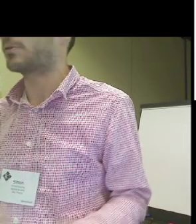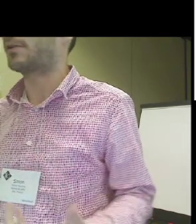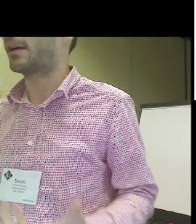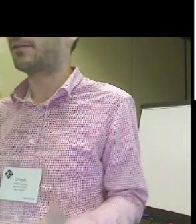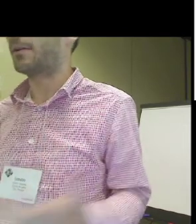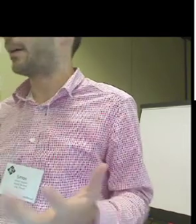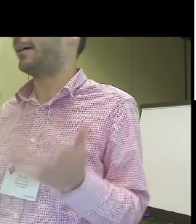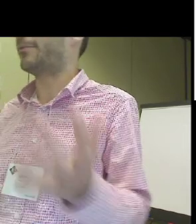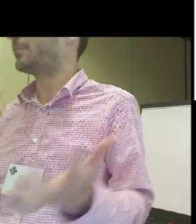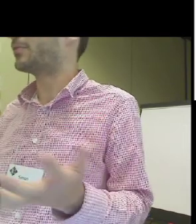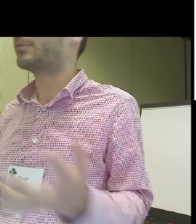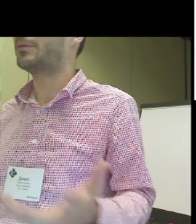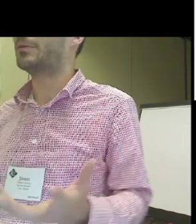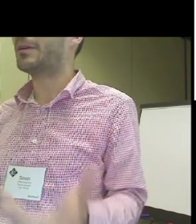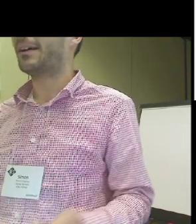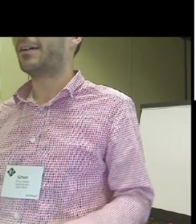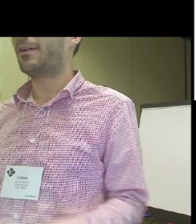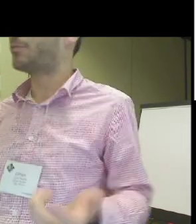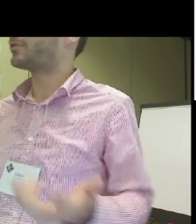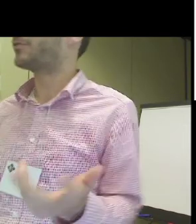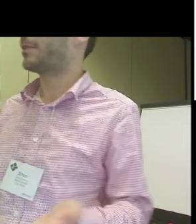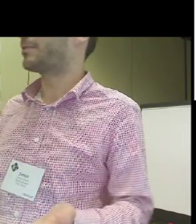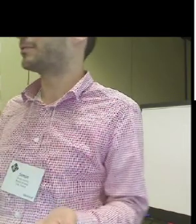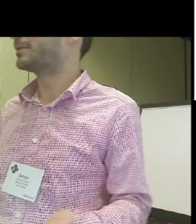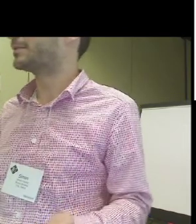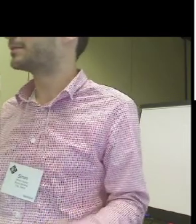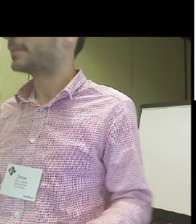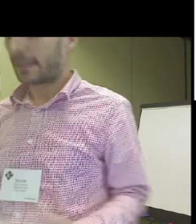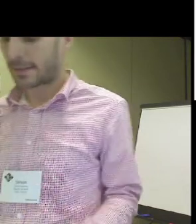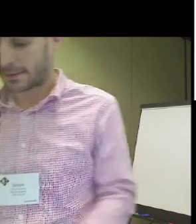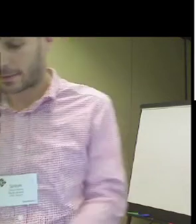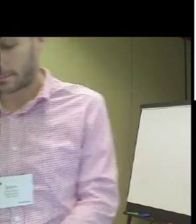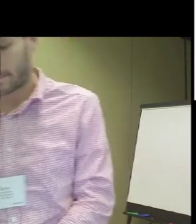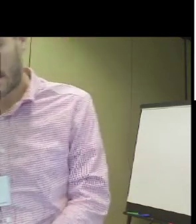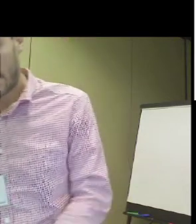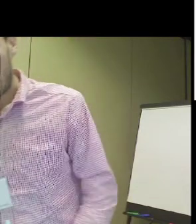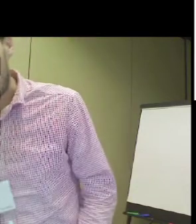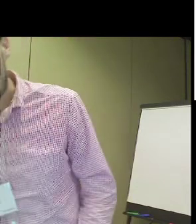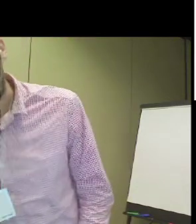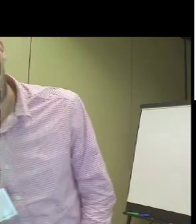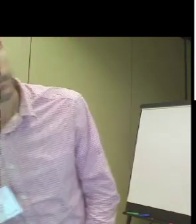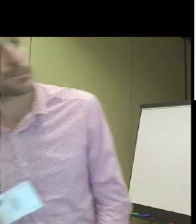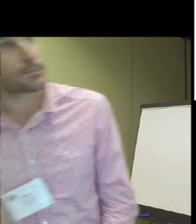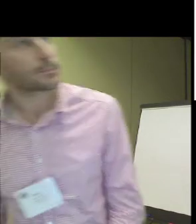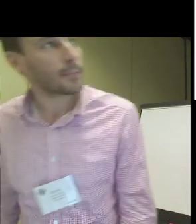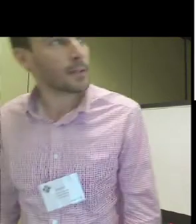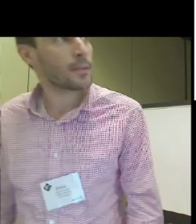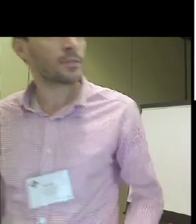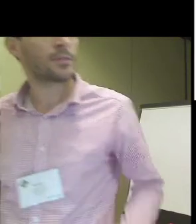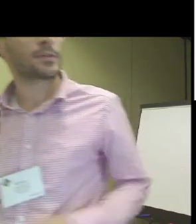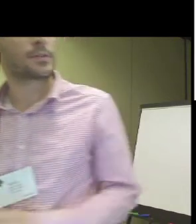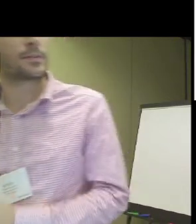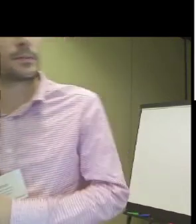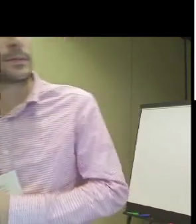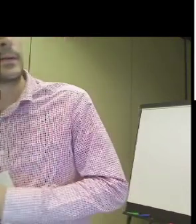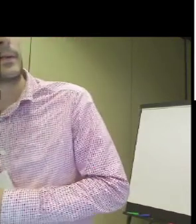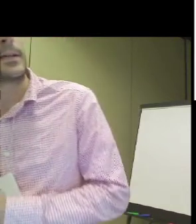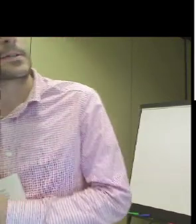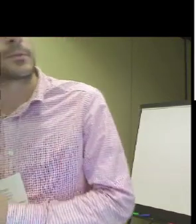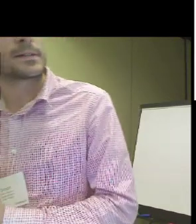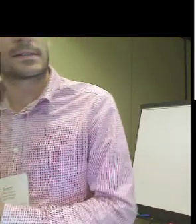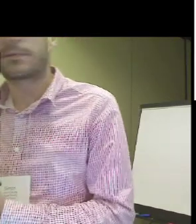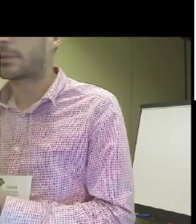something, but also like, I have something to do, who wants to listen to it, etc. So the situation